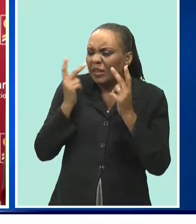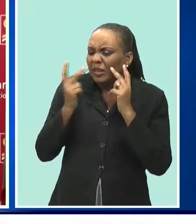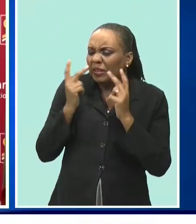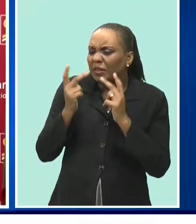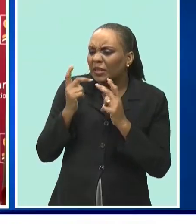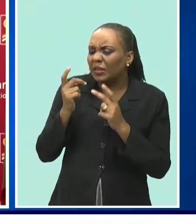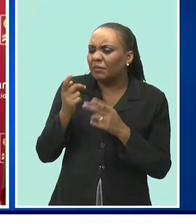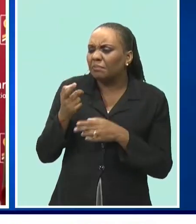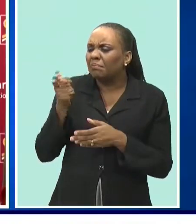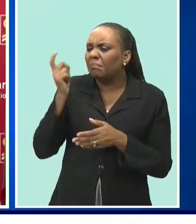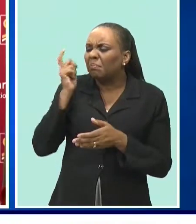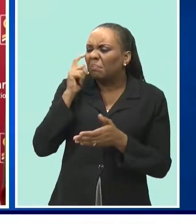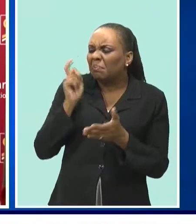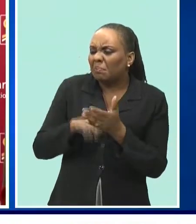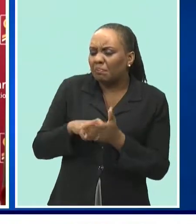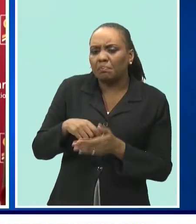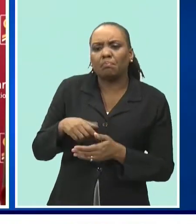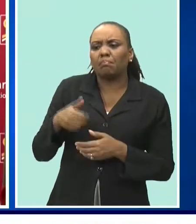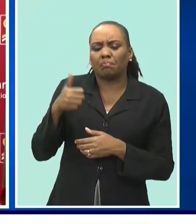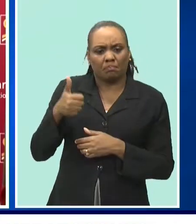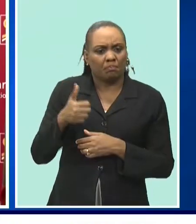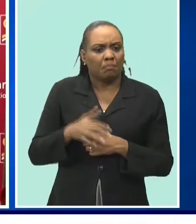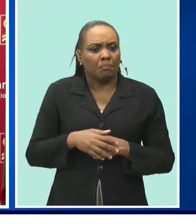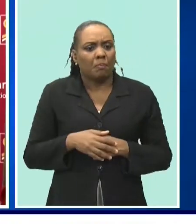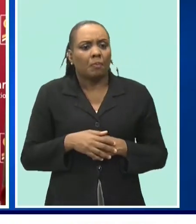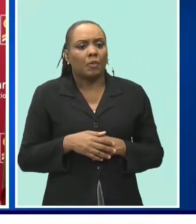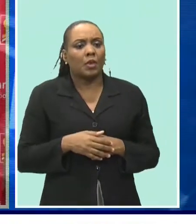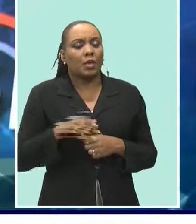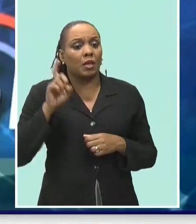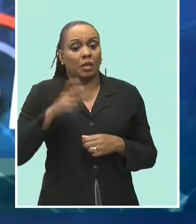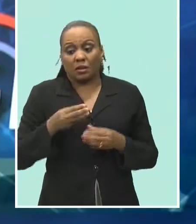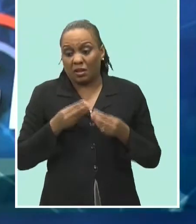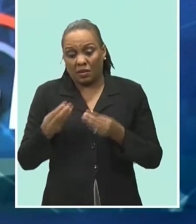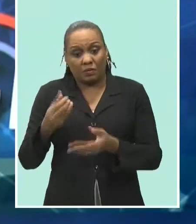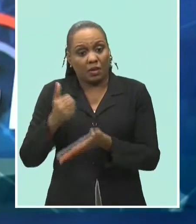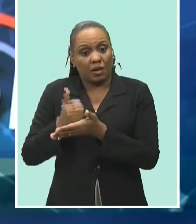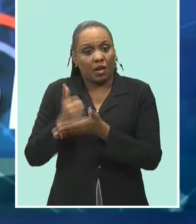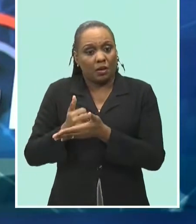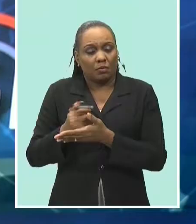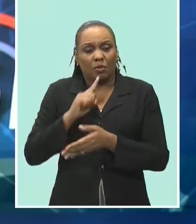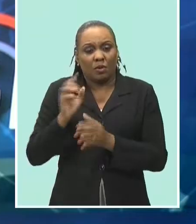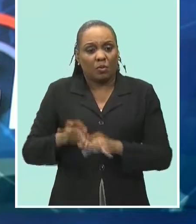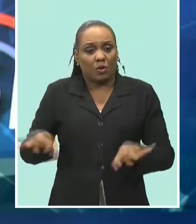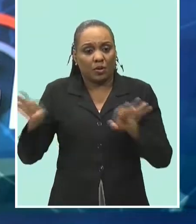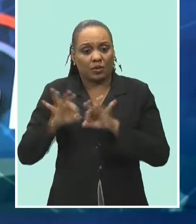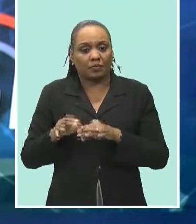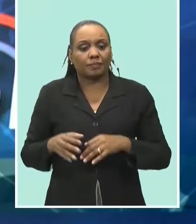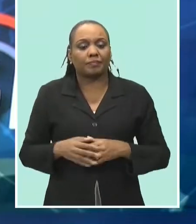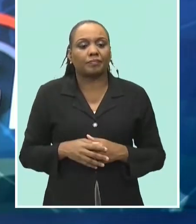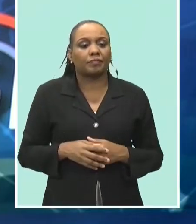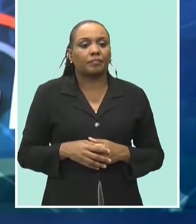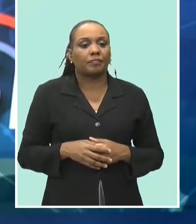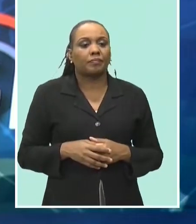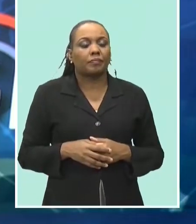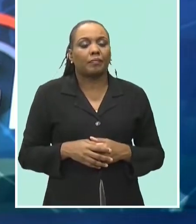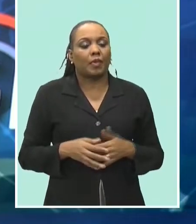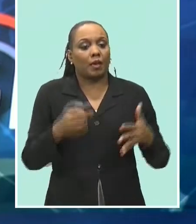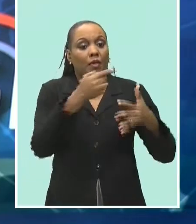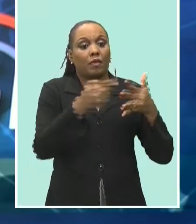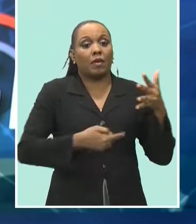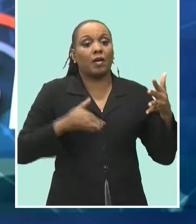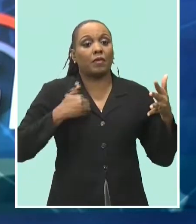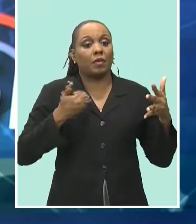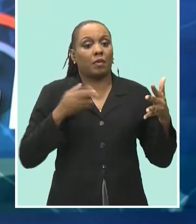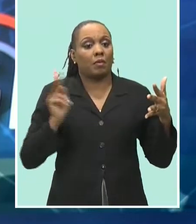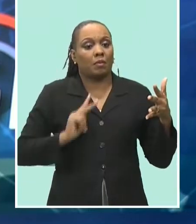provide them with the ophthalmic care they desperately need in related news five young barbadians are benefiting from free